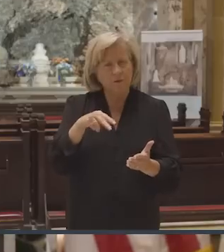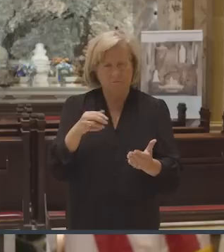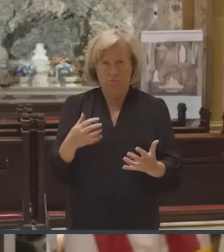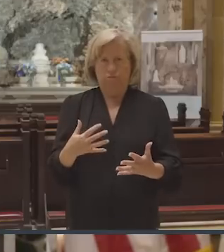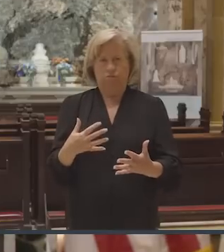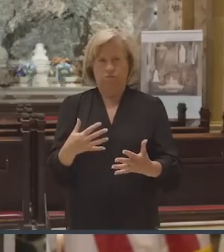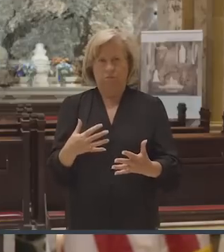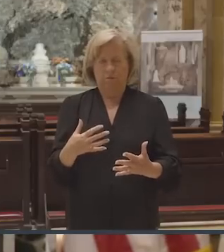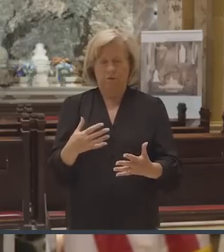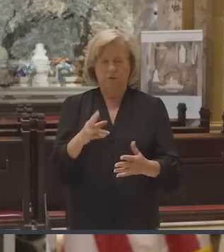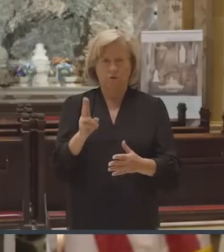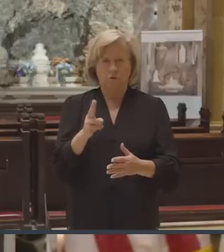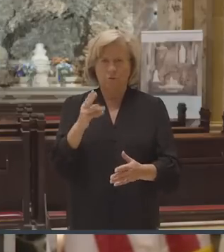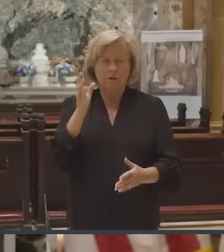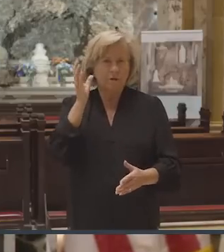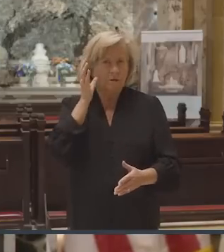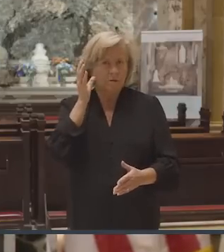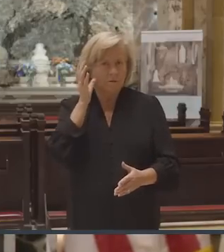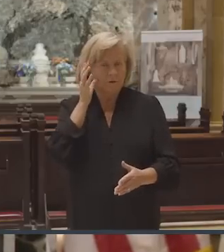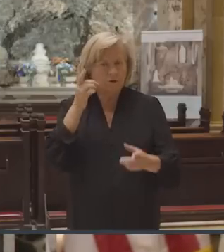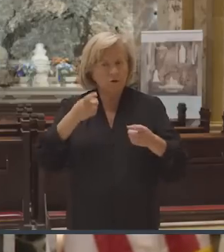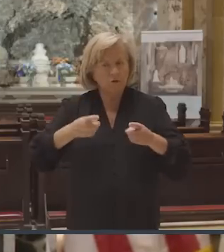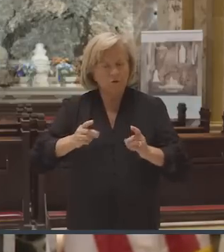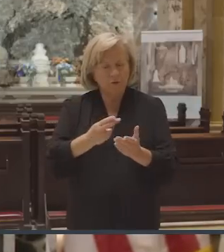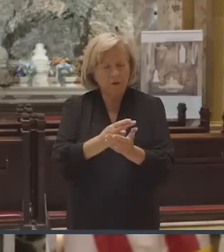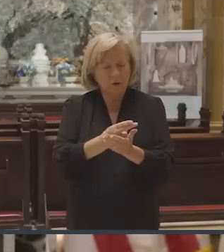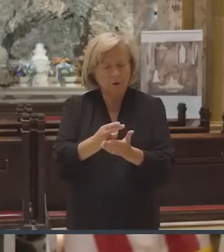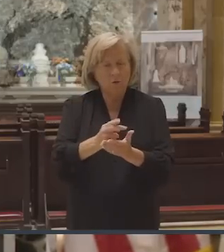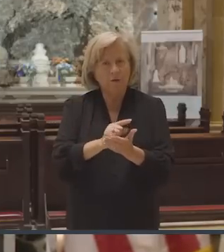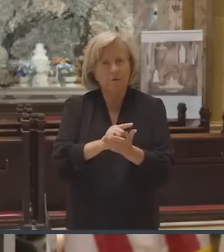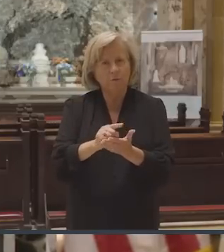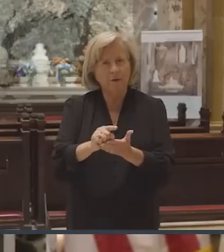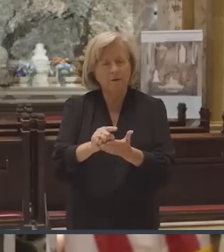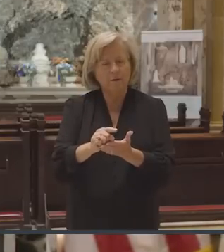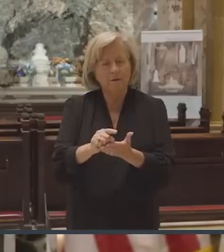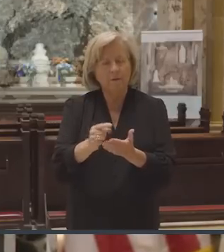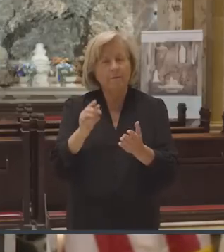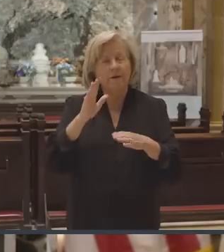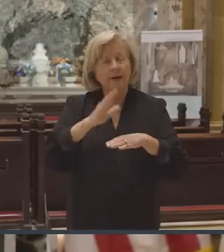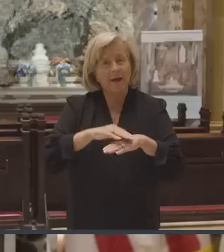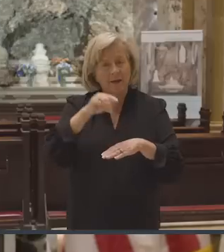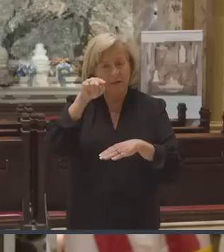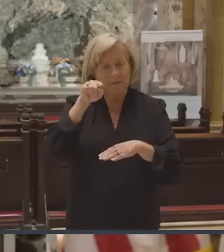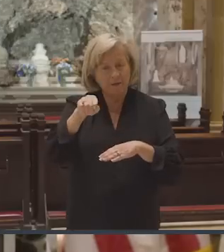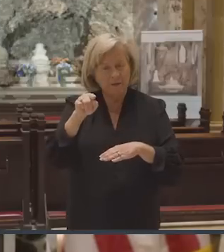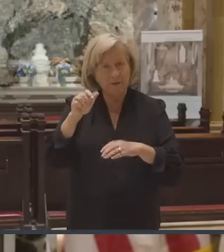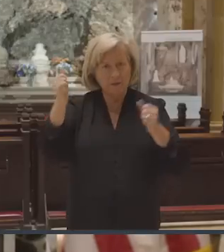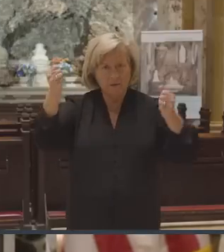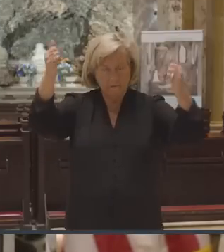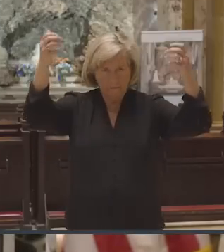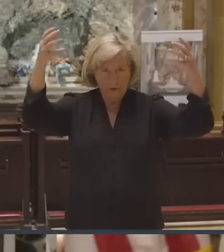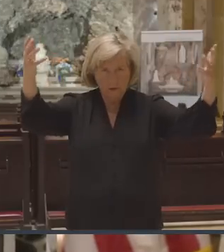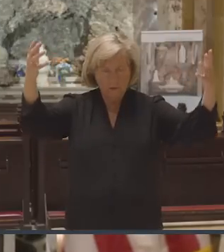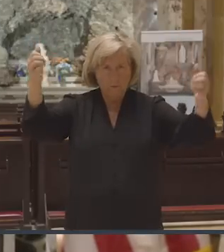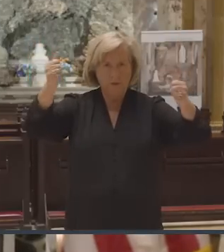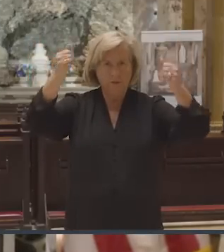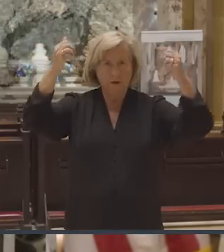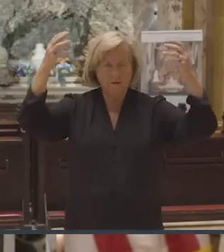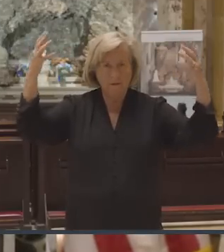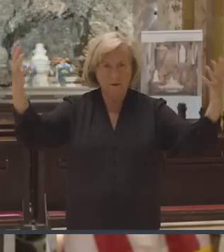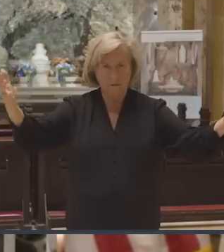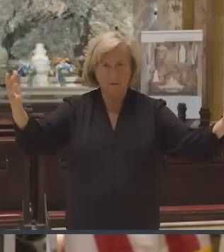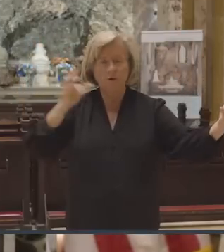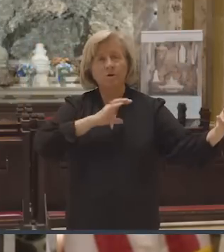Usually we hear this Gospel during Holy Week. But on this feast, when we celebrate Christ's